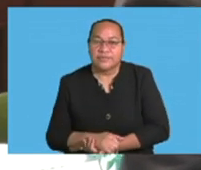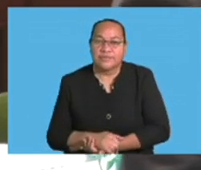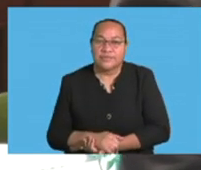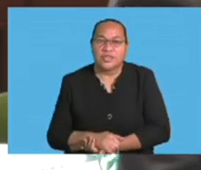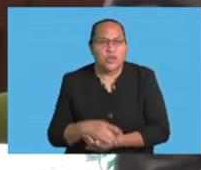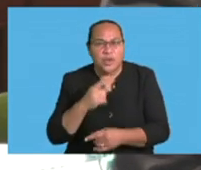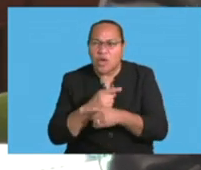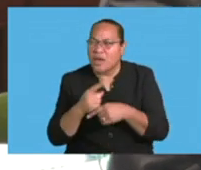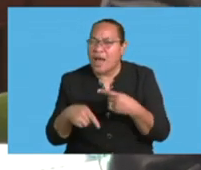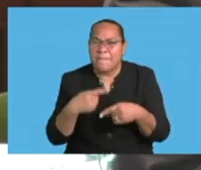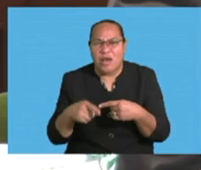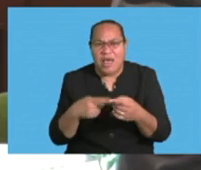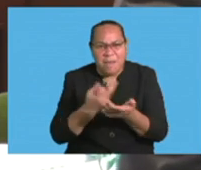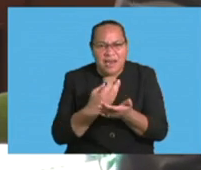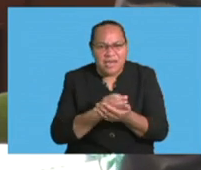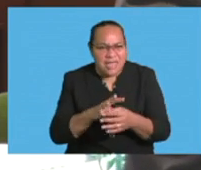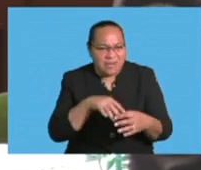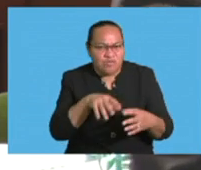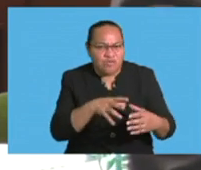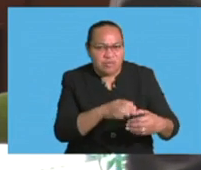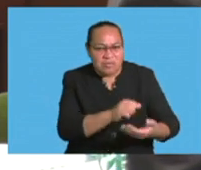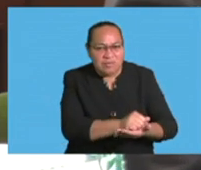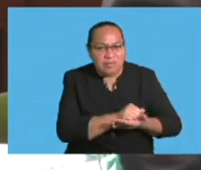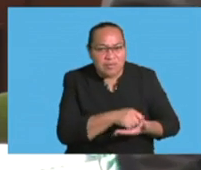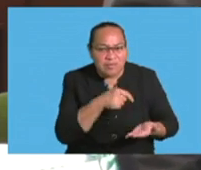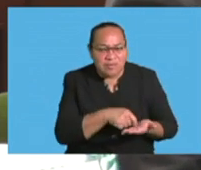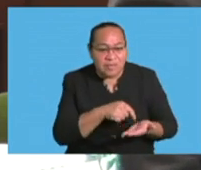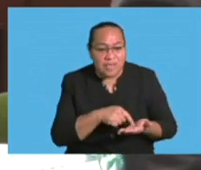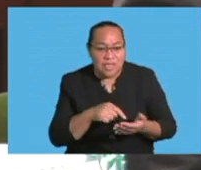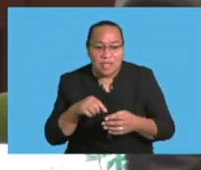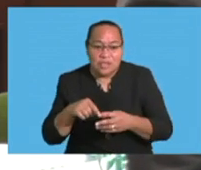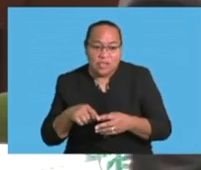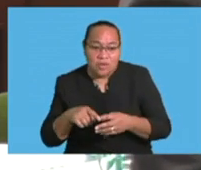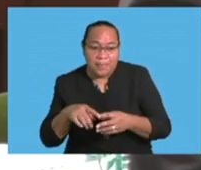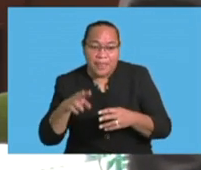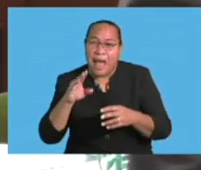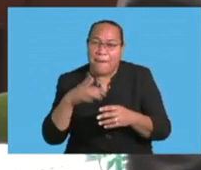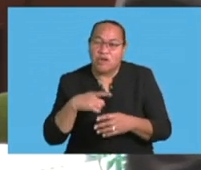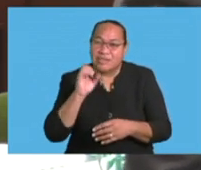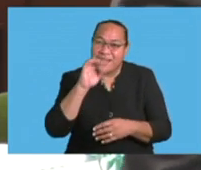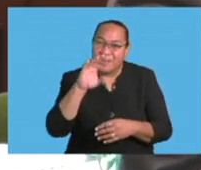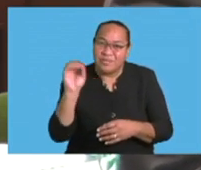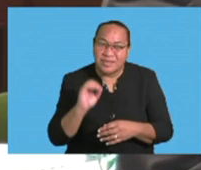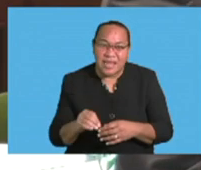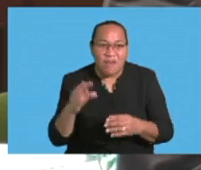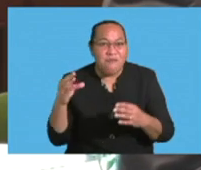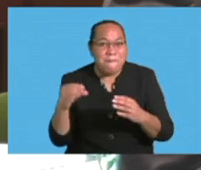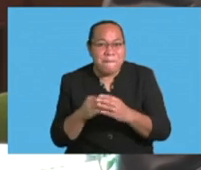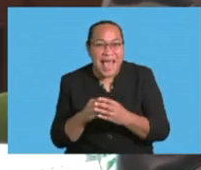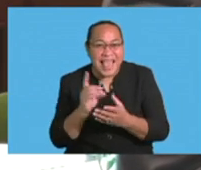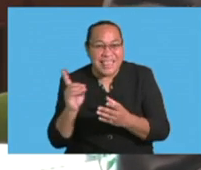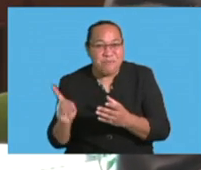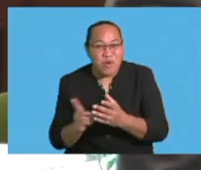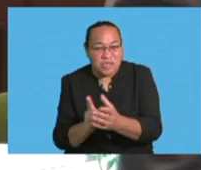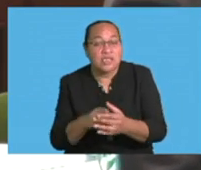RBF statutory reserve deposit ratio. An increase in the SRD, currently 10% of commercial bank deposits, would mandate